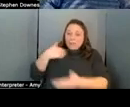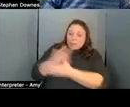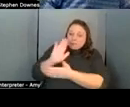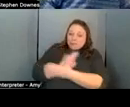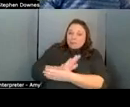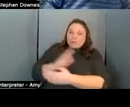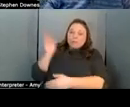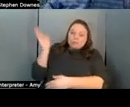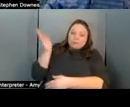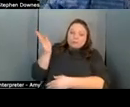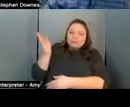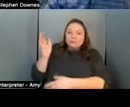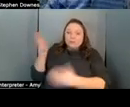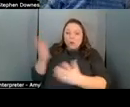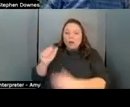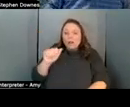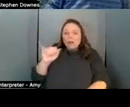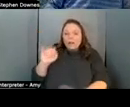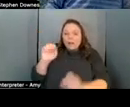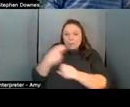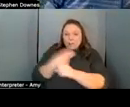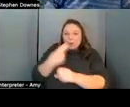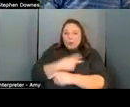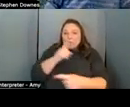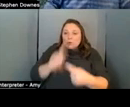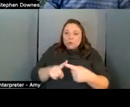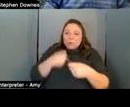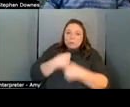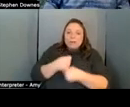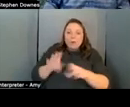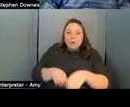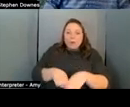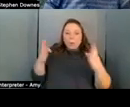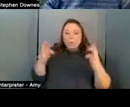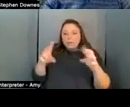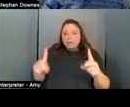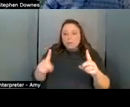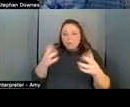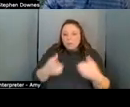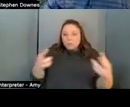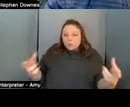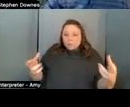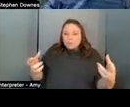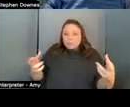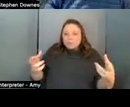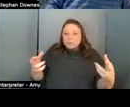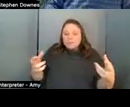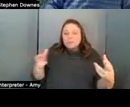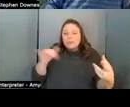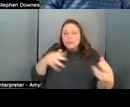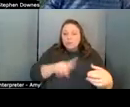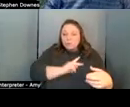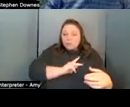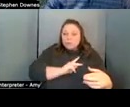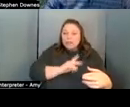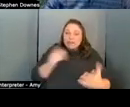about how ai can be used to create open educational resource resources that can be personalized and delivered